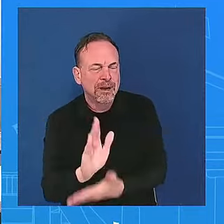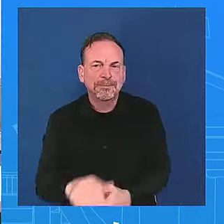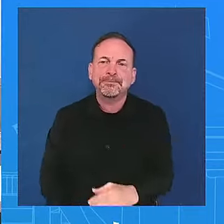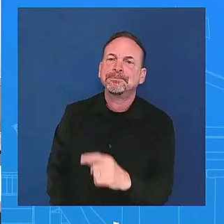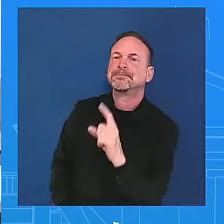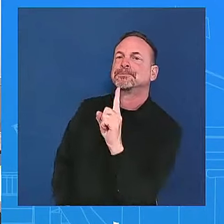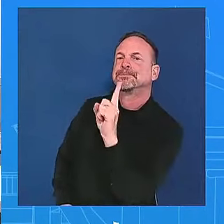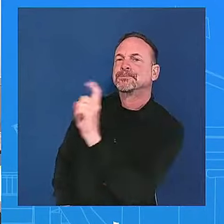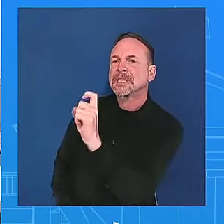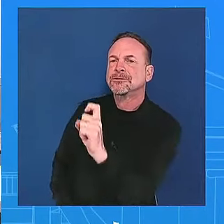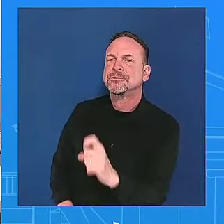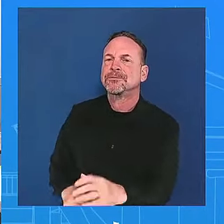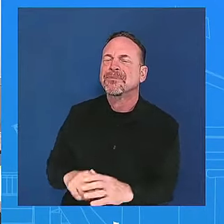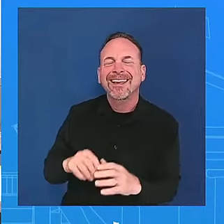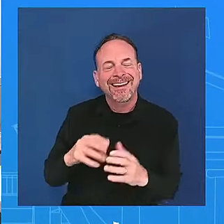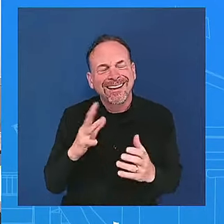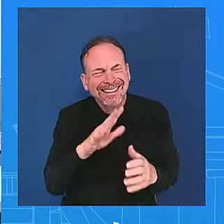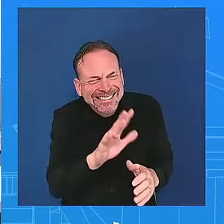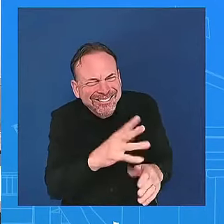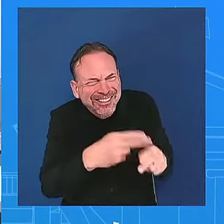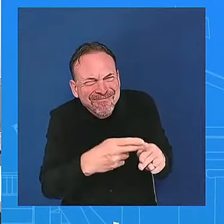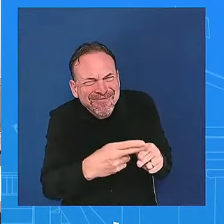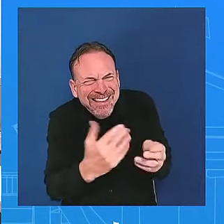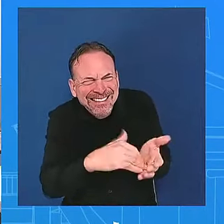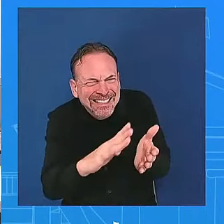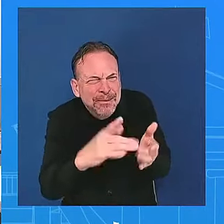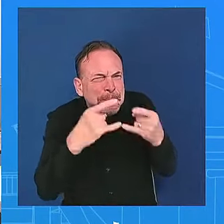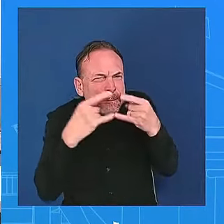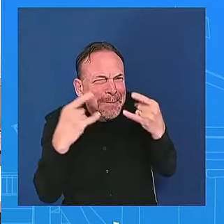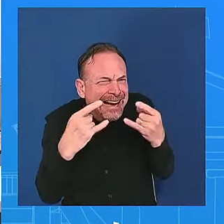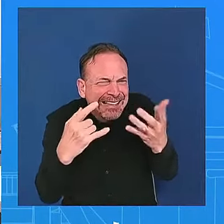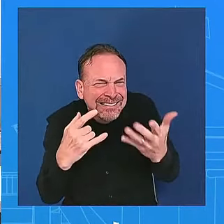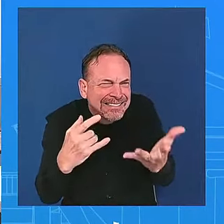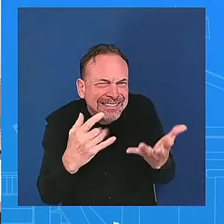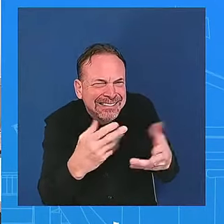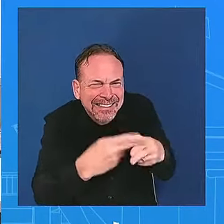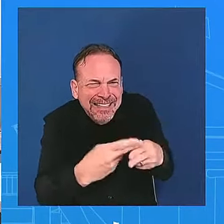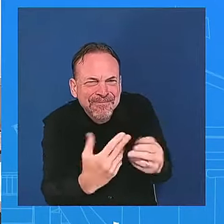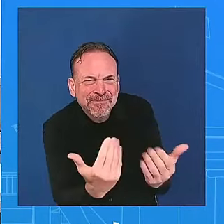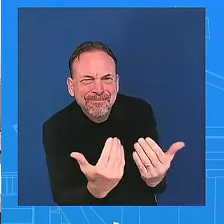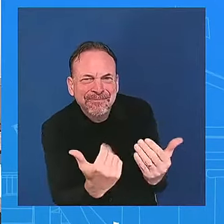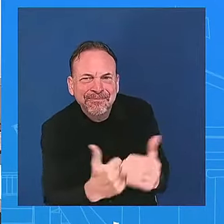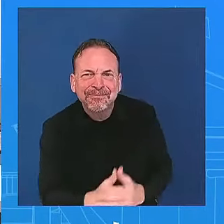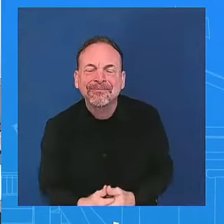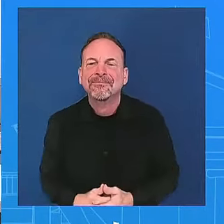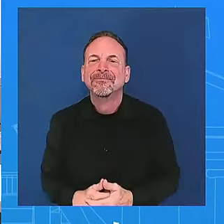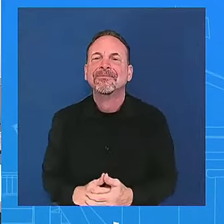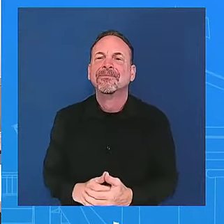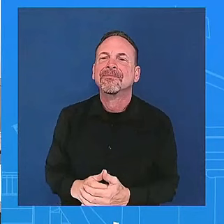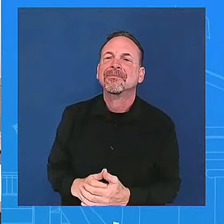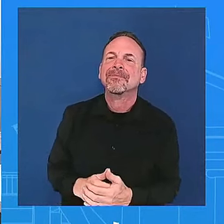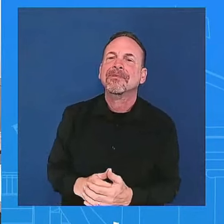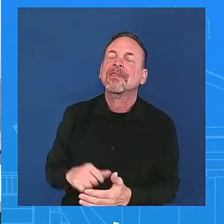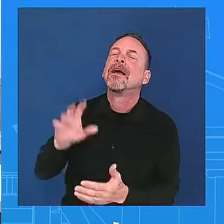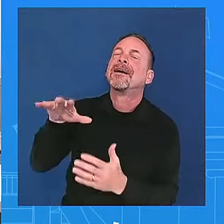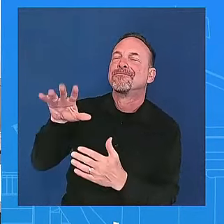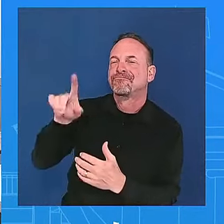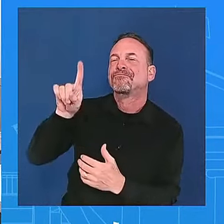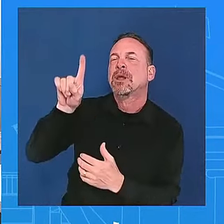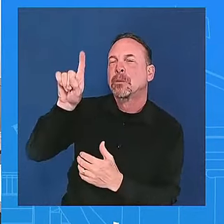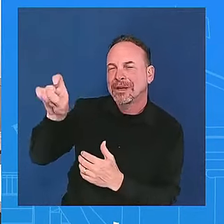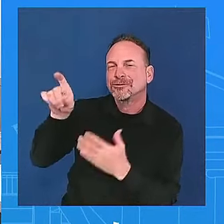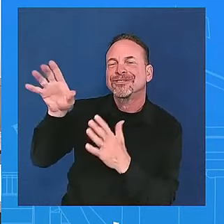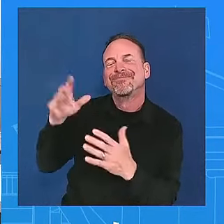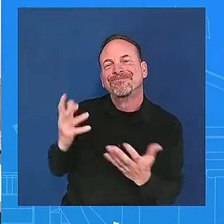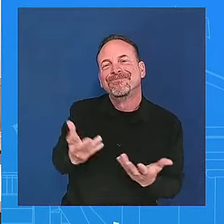the mass threw me off um moving on yes um corinne why is president biden not